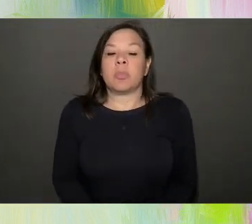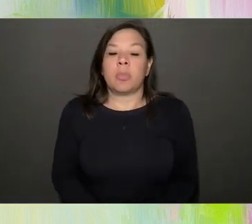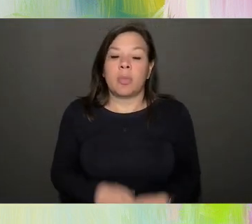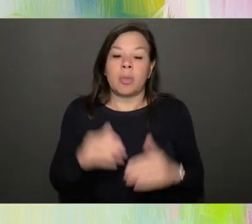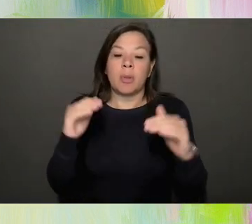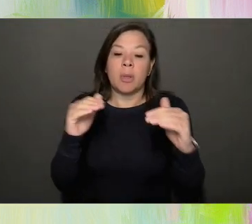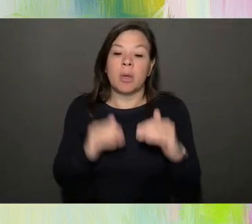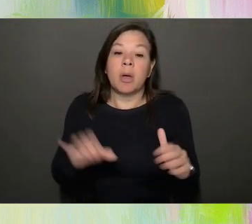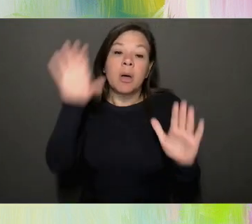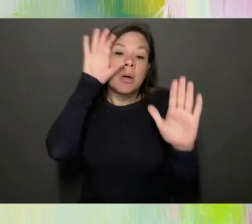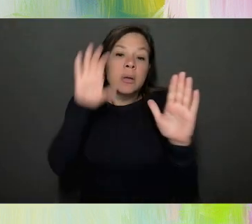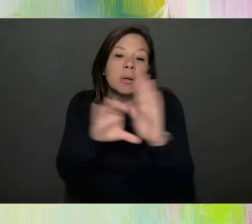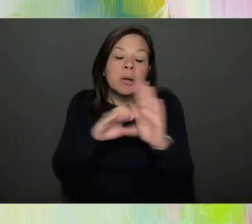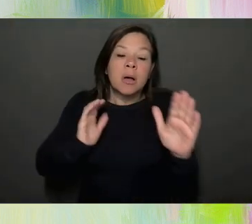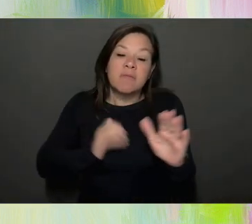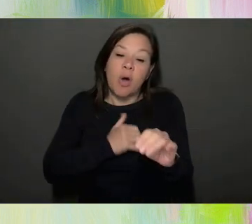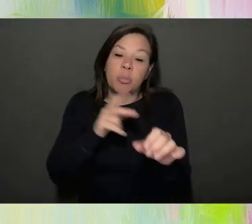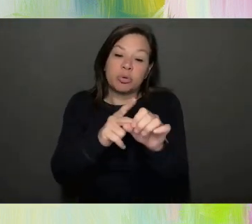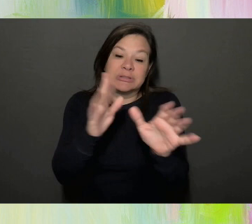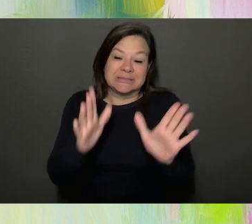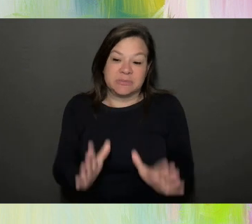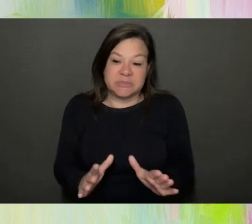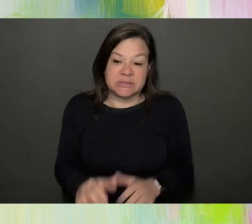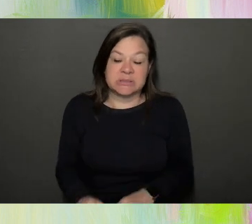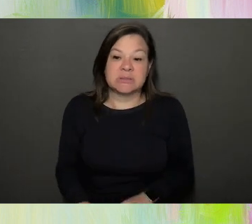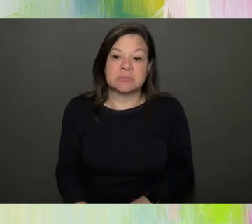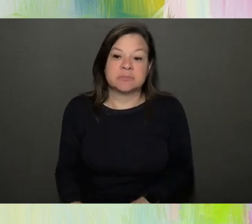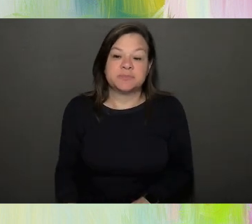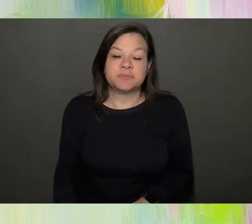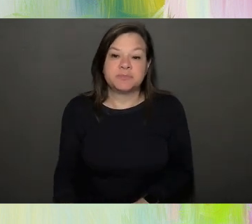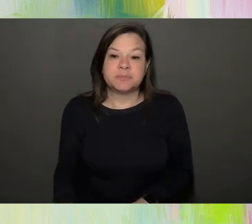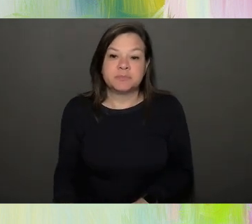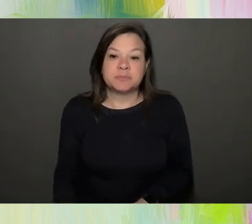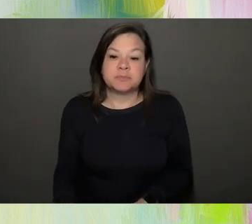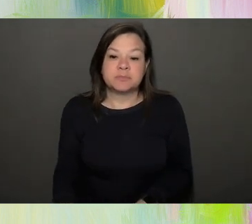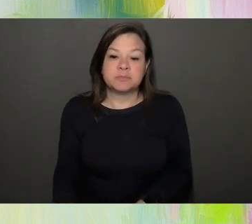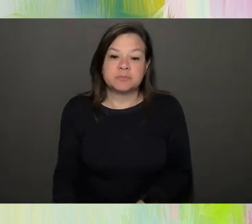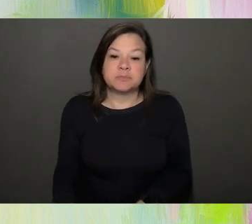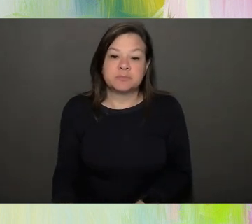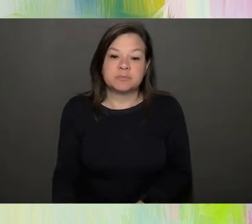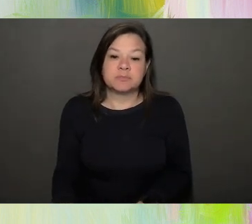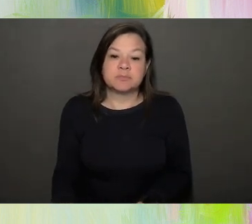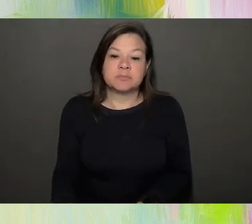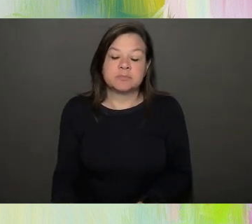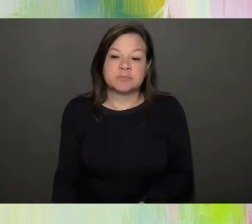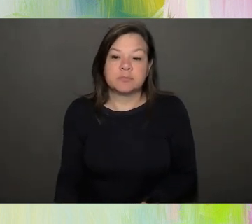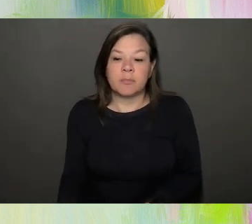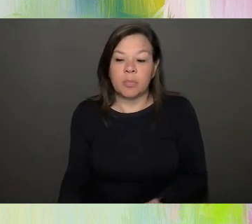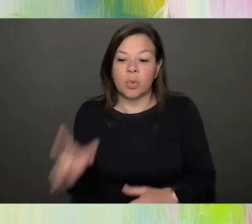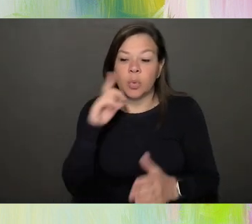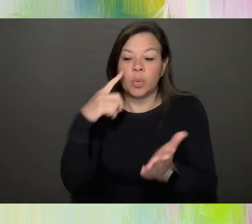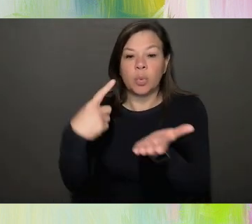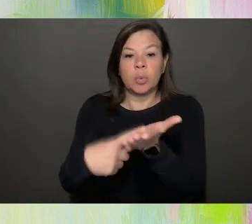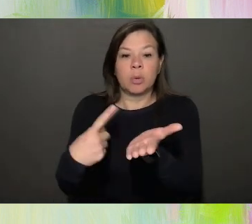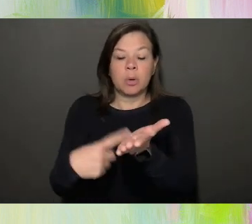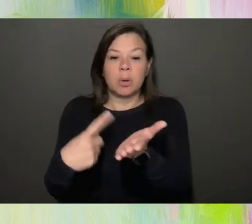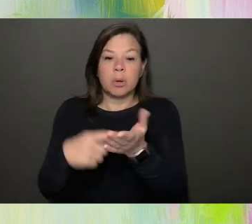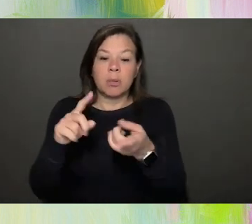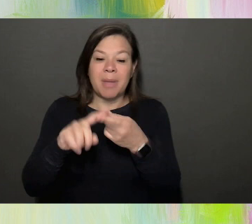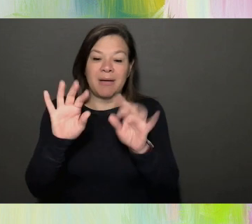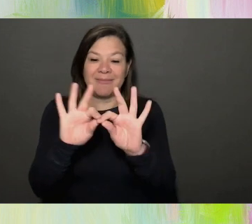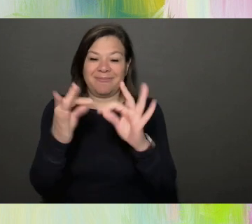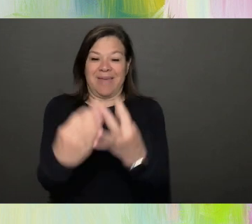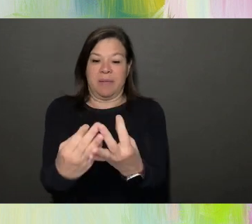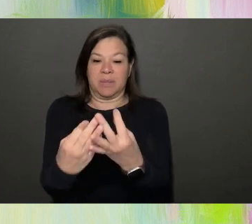participants, uh, that, uh, discuss the family, uh, team when they were